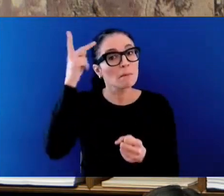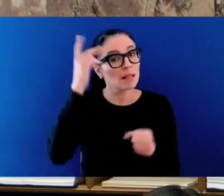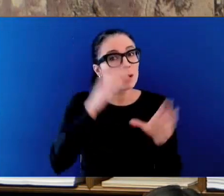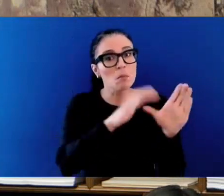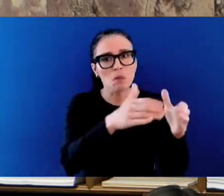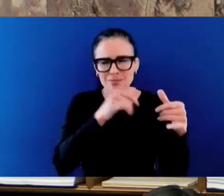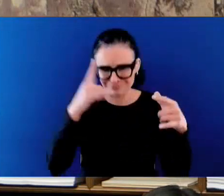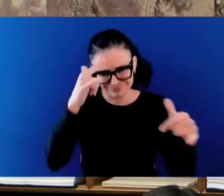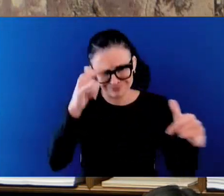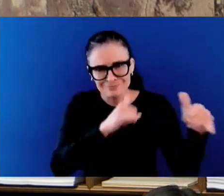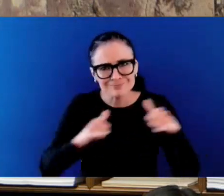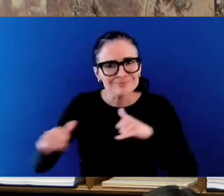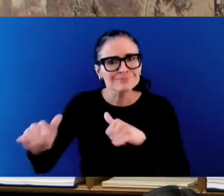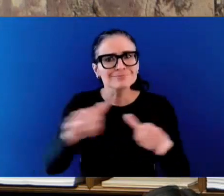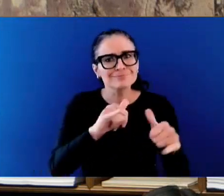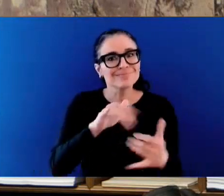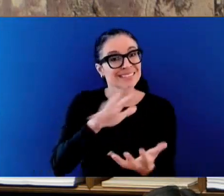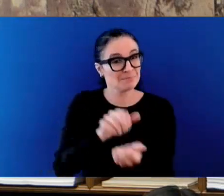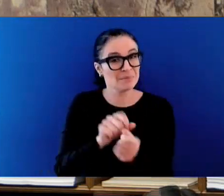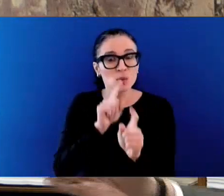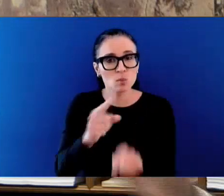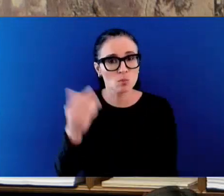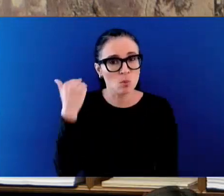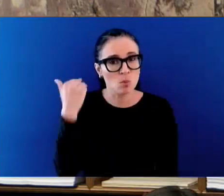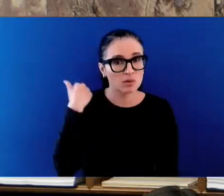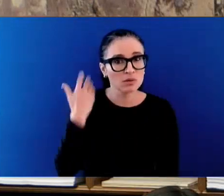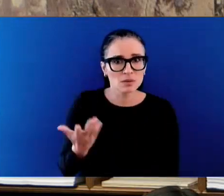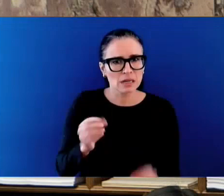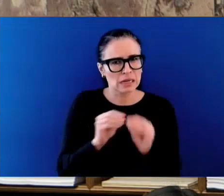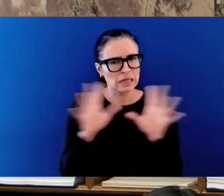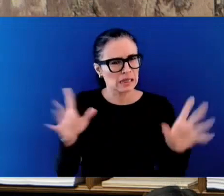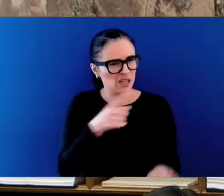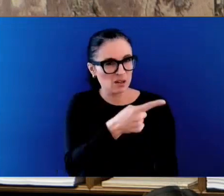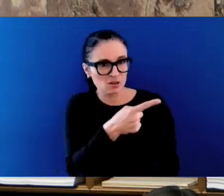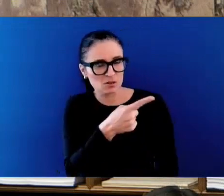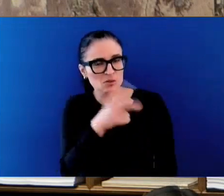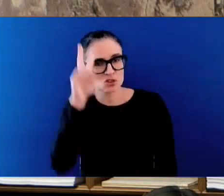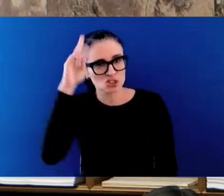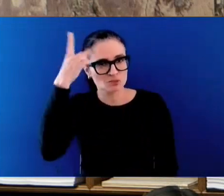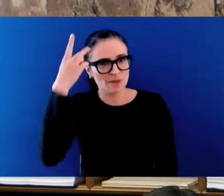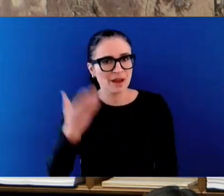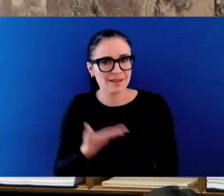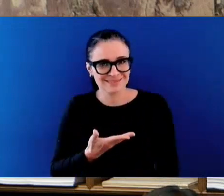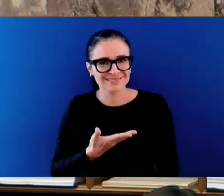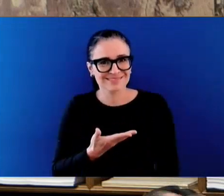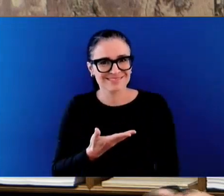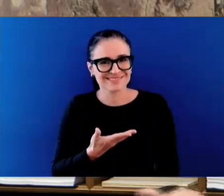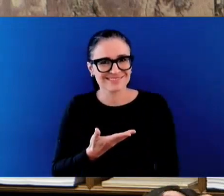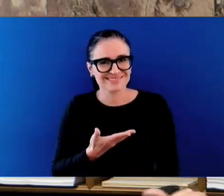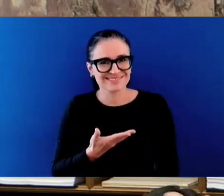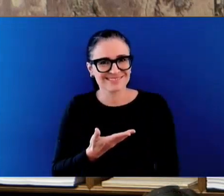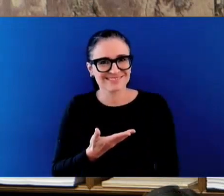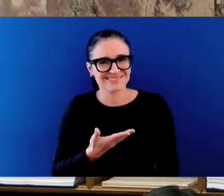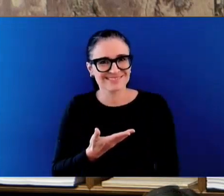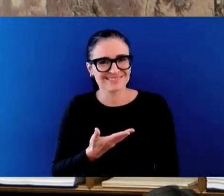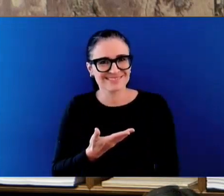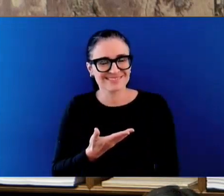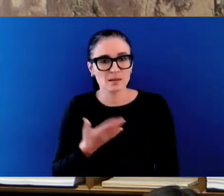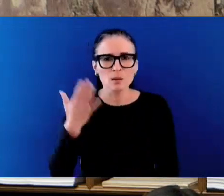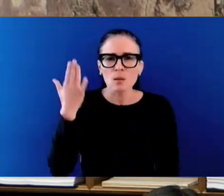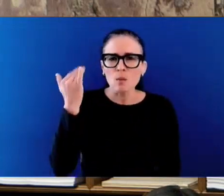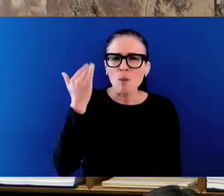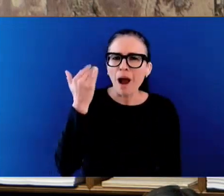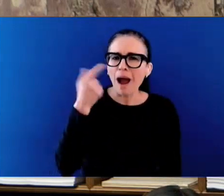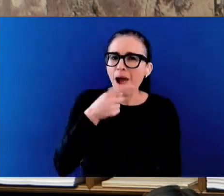mind, and they appear to change their mind because of the actions of the QAnon caucus down at the other end of the